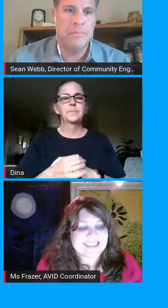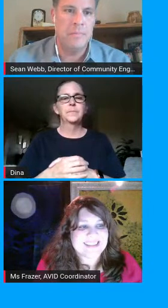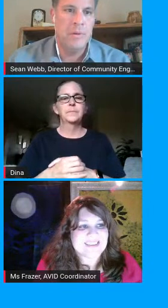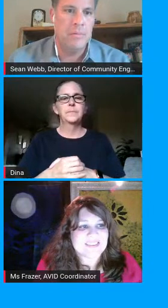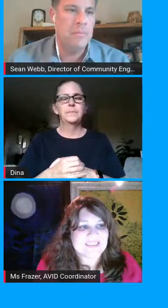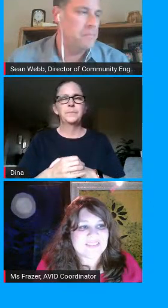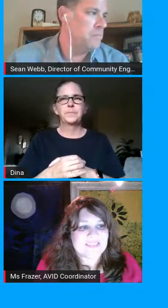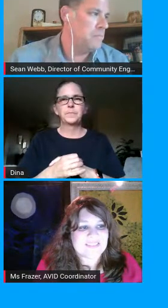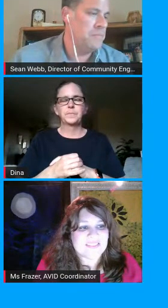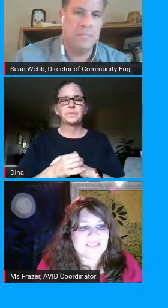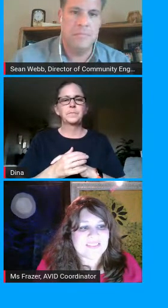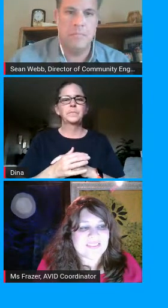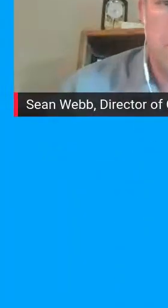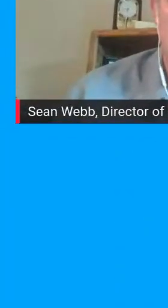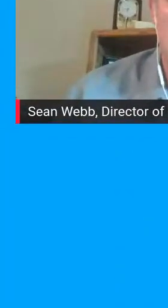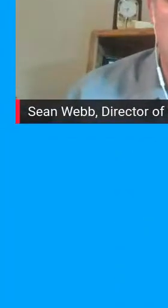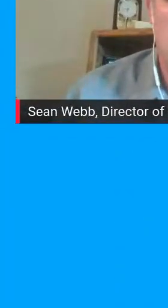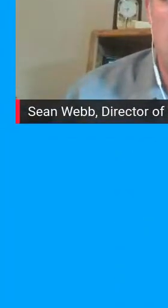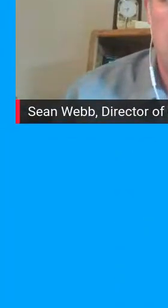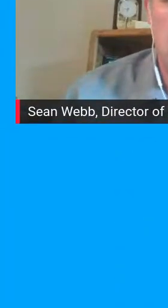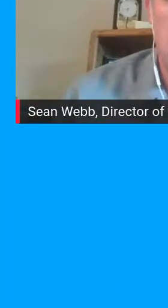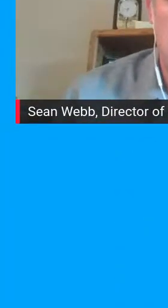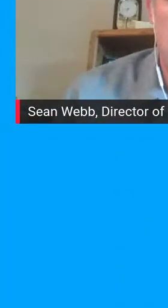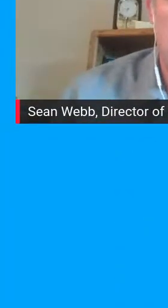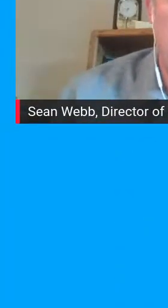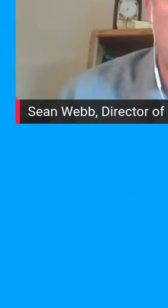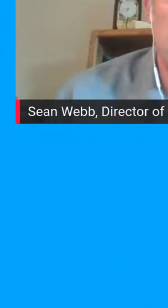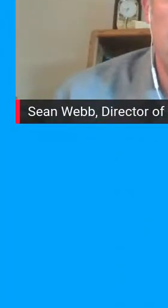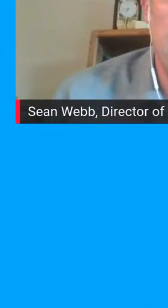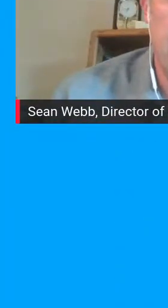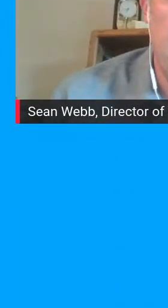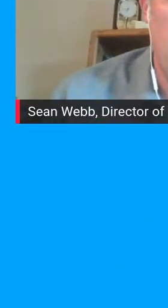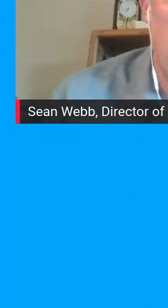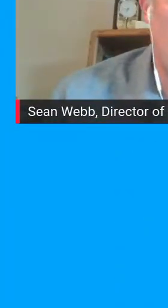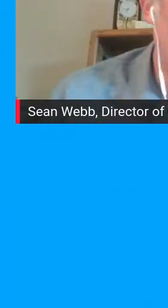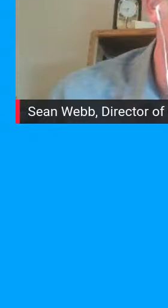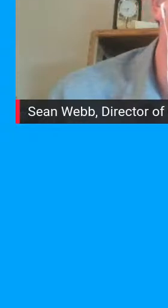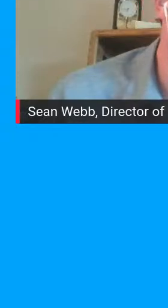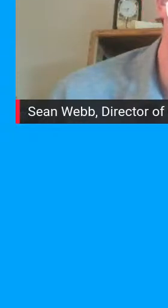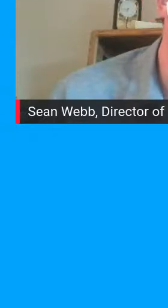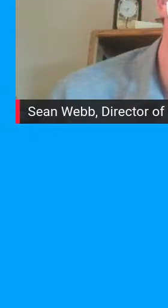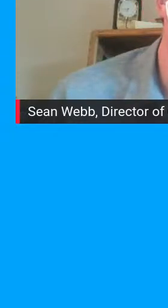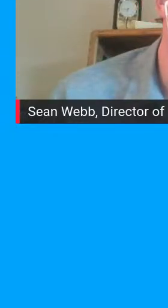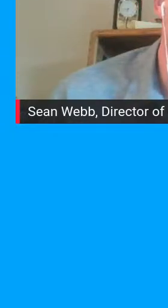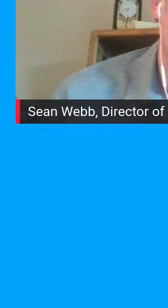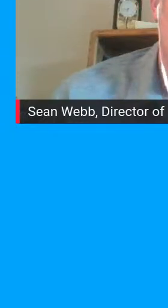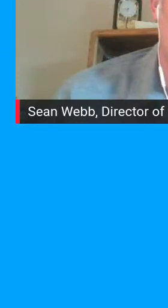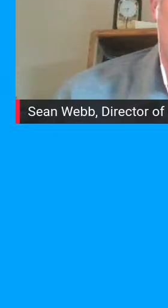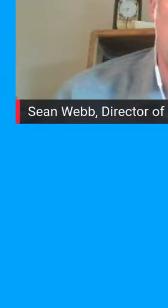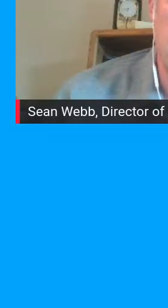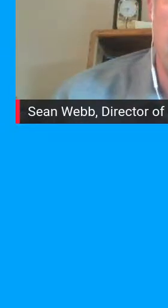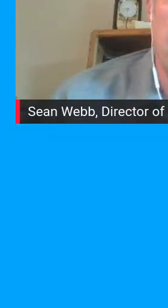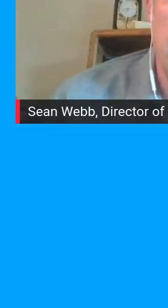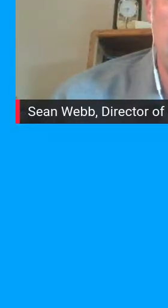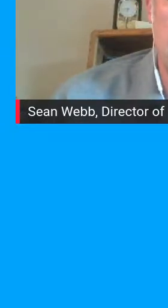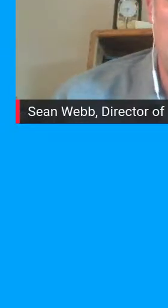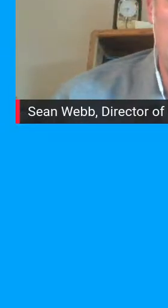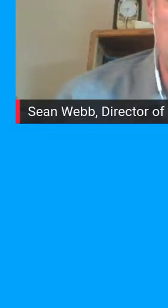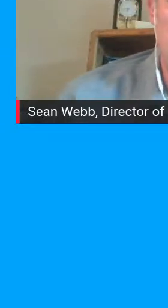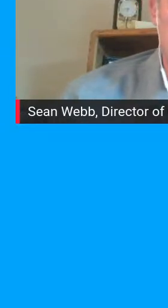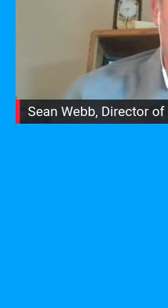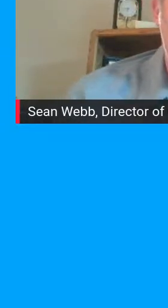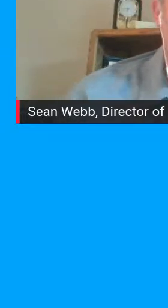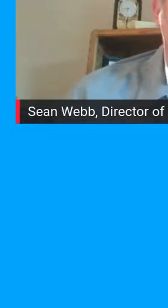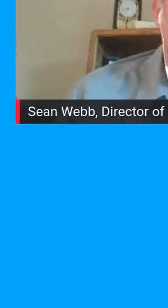but while we're doing that i i'll go ahead and point out that uh you're talking about information